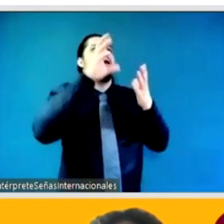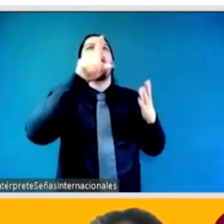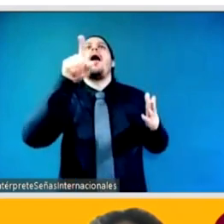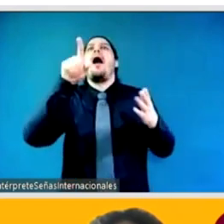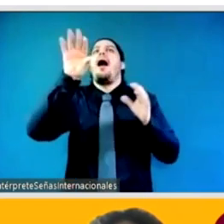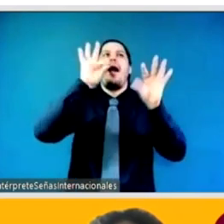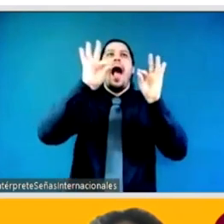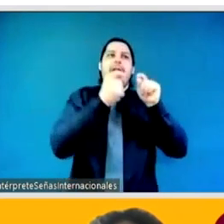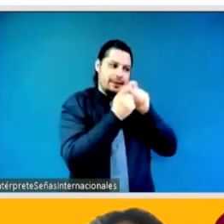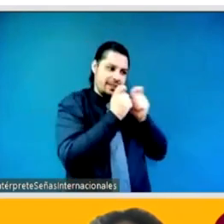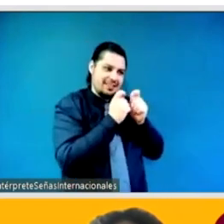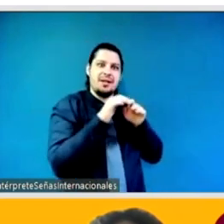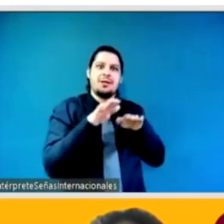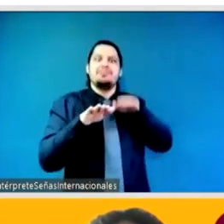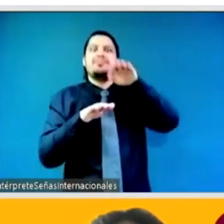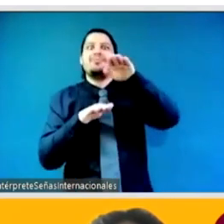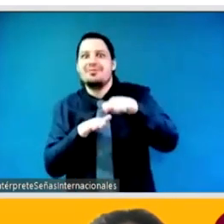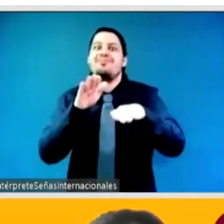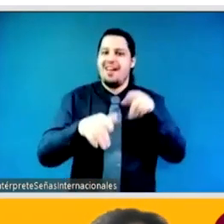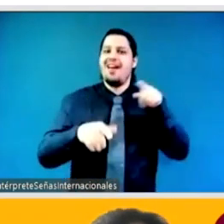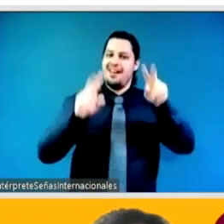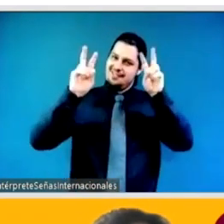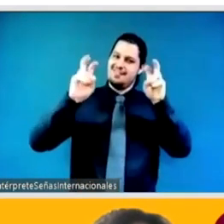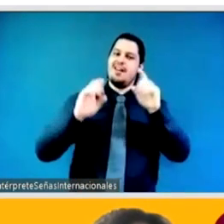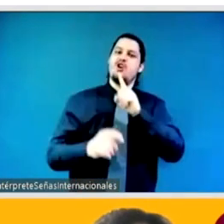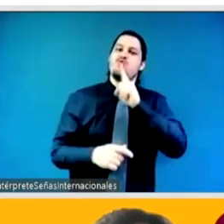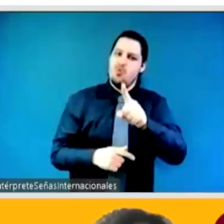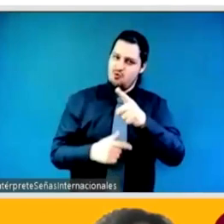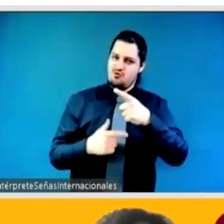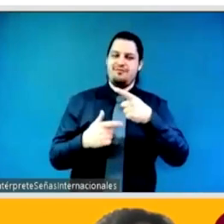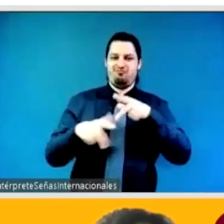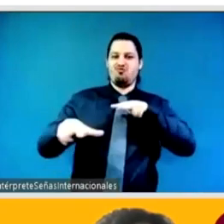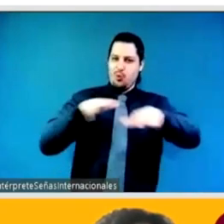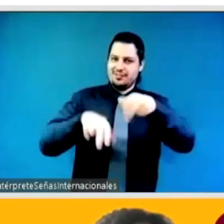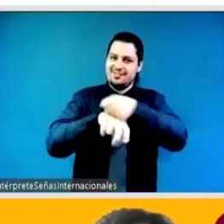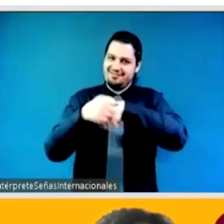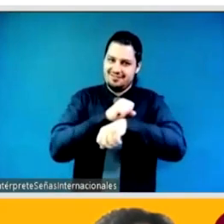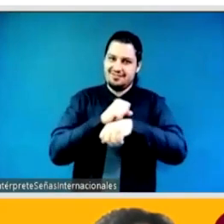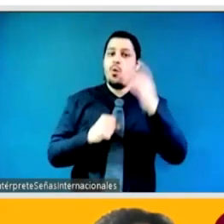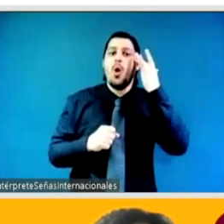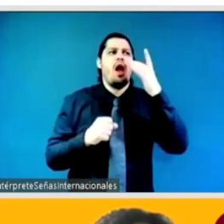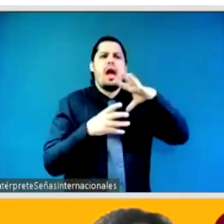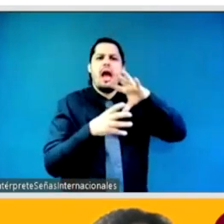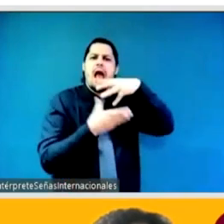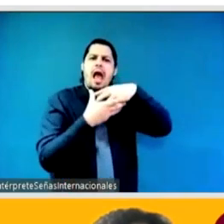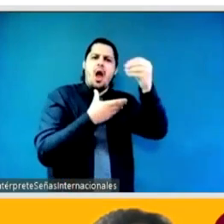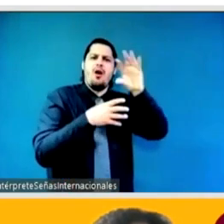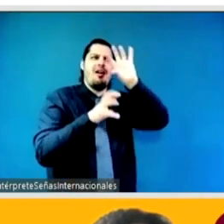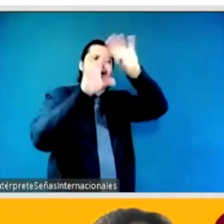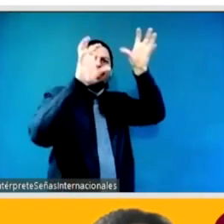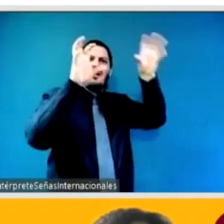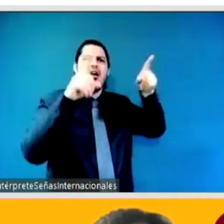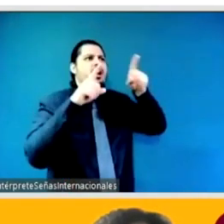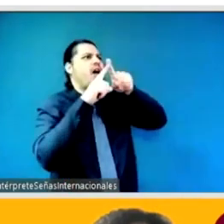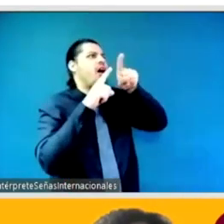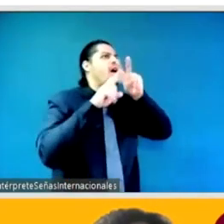is towards whether it's investing financially whether it is advocating you know for um feminist policies and laws